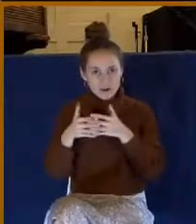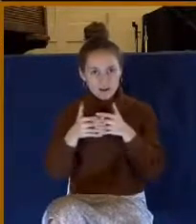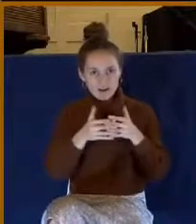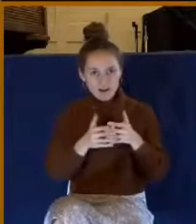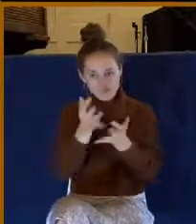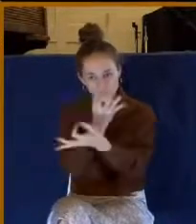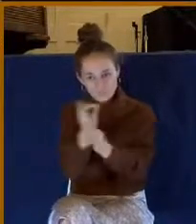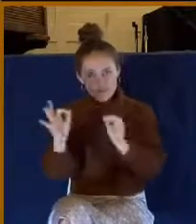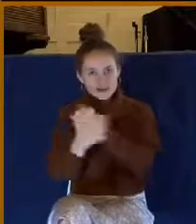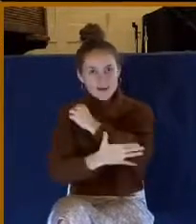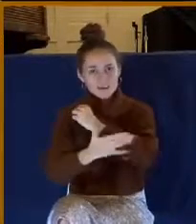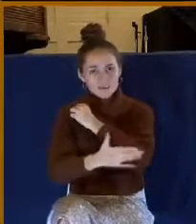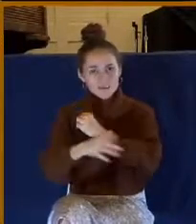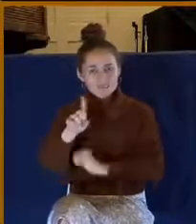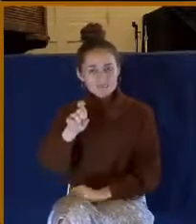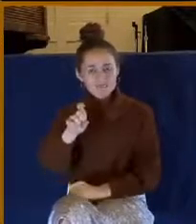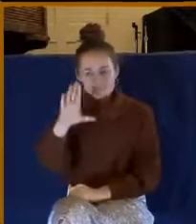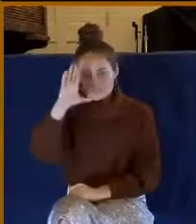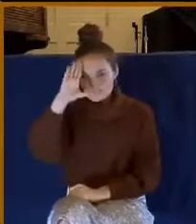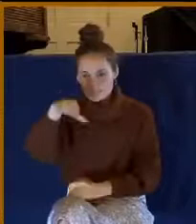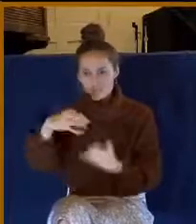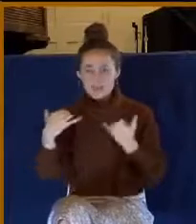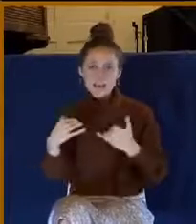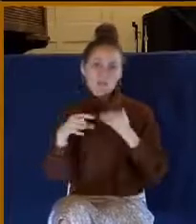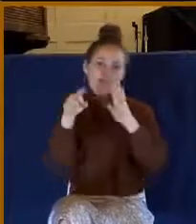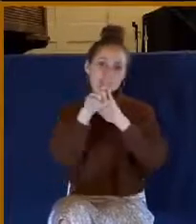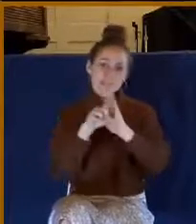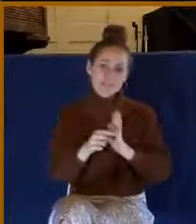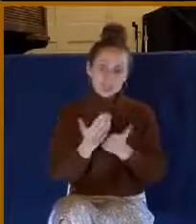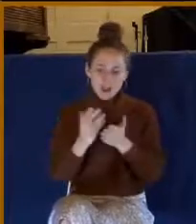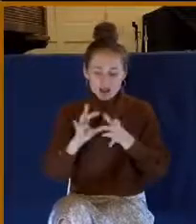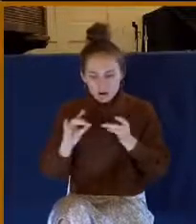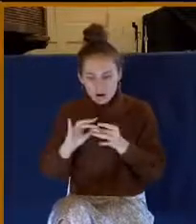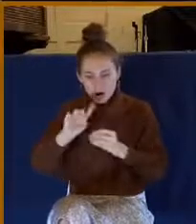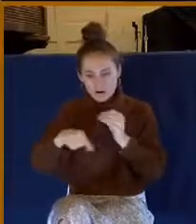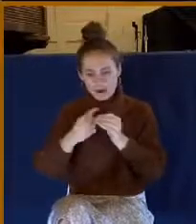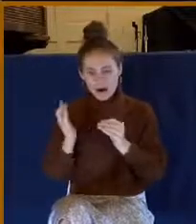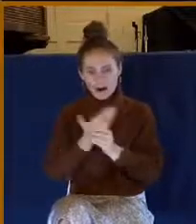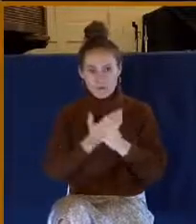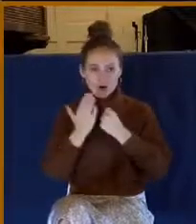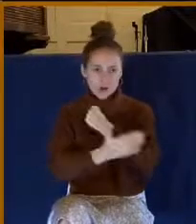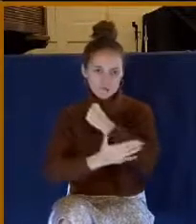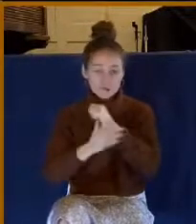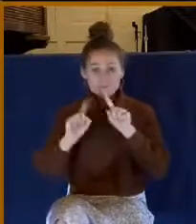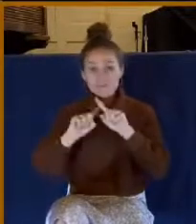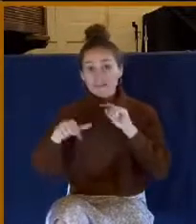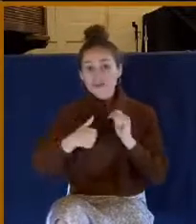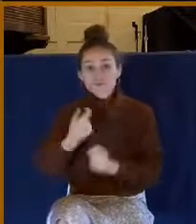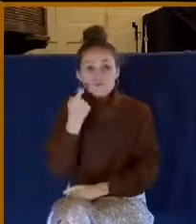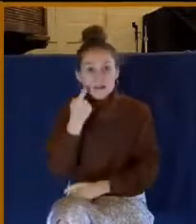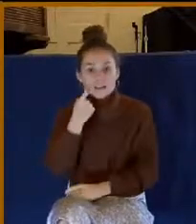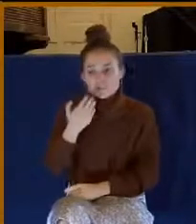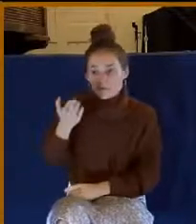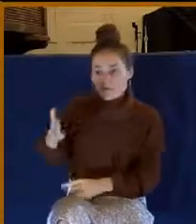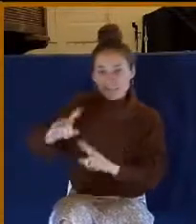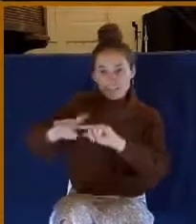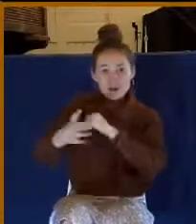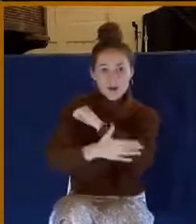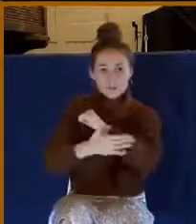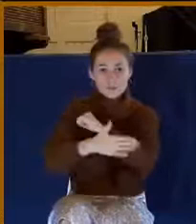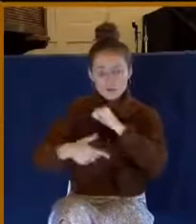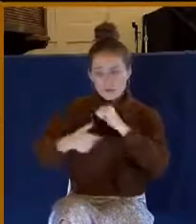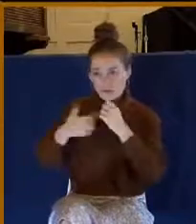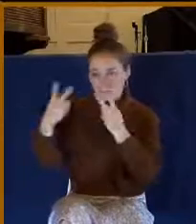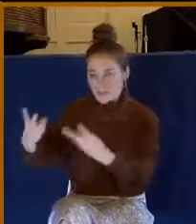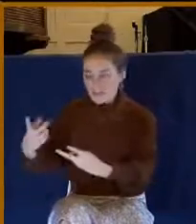I know we're kind of living in a day when there's a lot of negative things said about our country. But I tell you, I was just in another country. And when they found